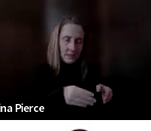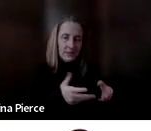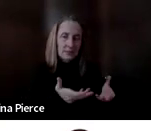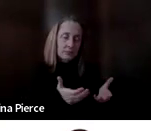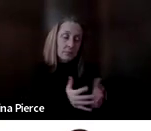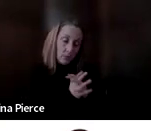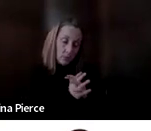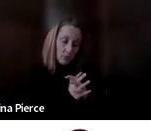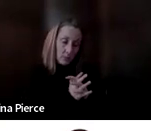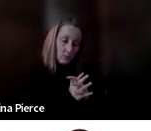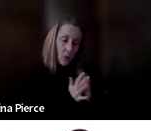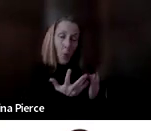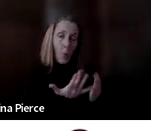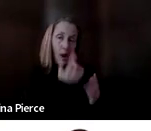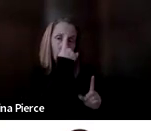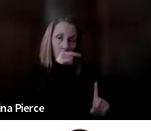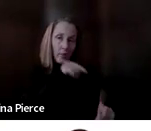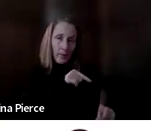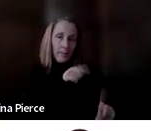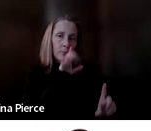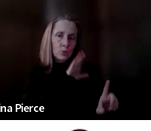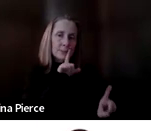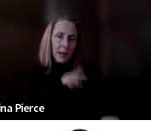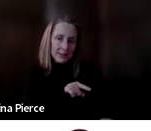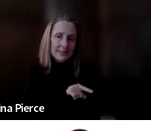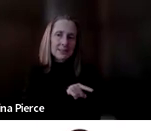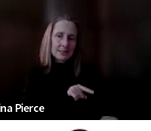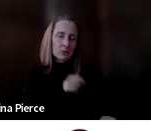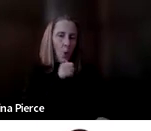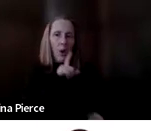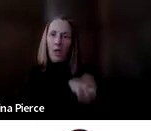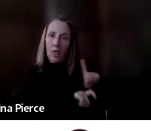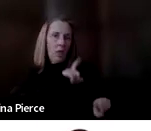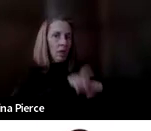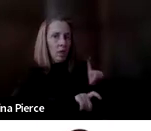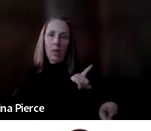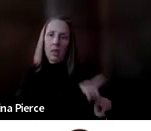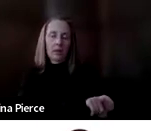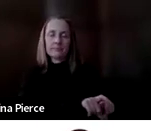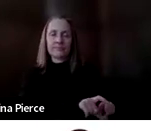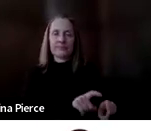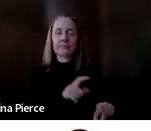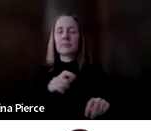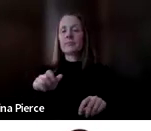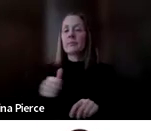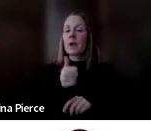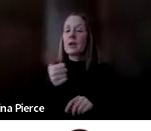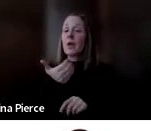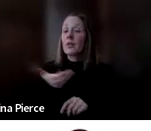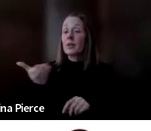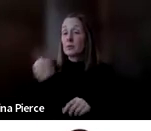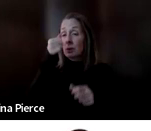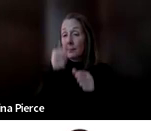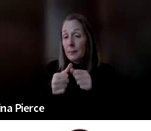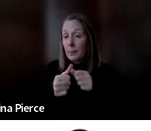opportunity to respond. Another thing we can do to support someone who's learning to use AAC and anybody who uses AAC is